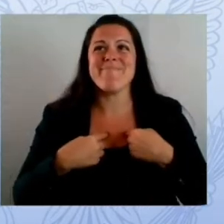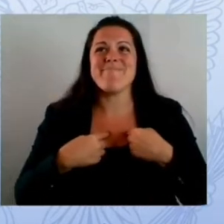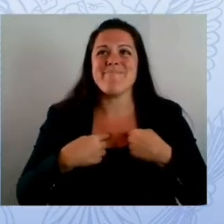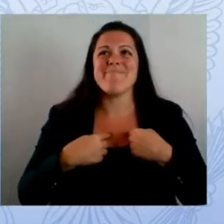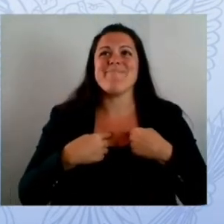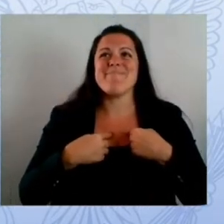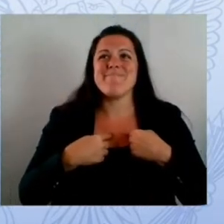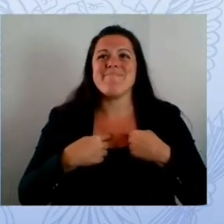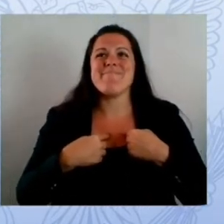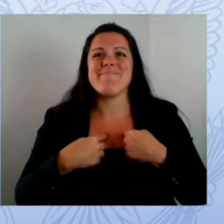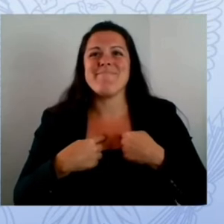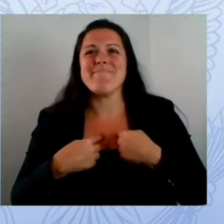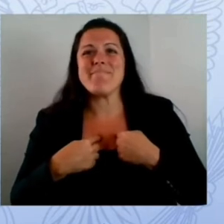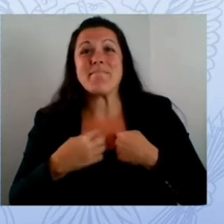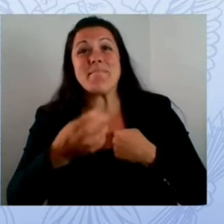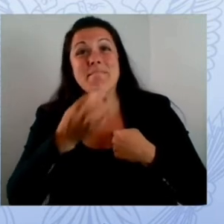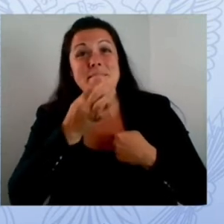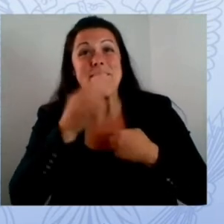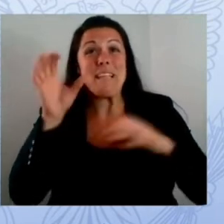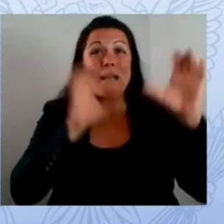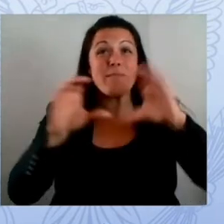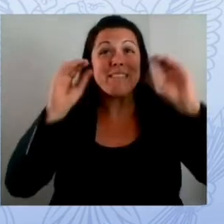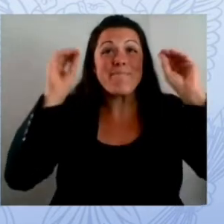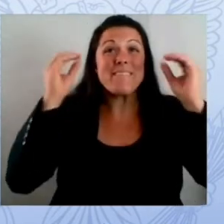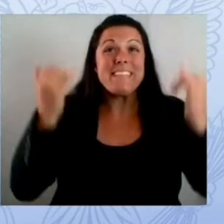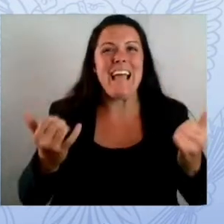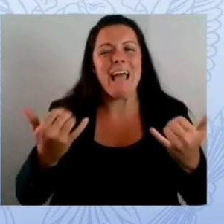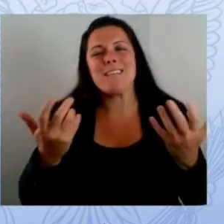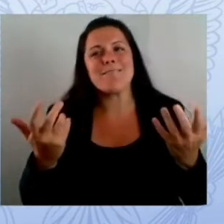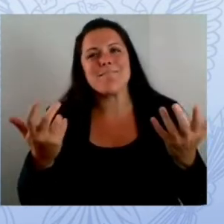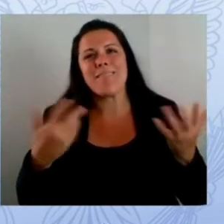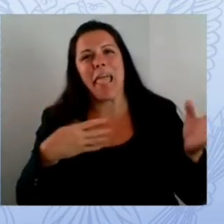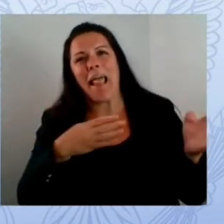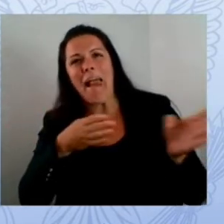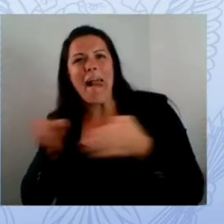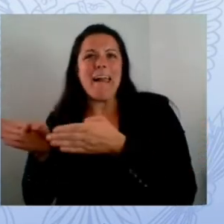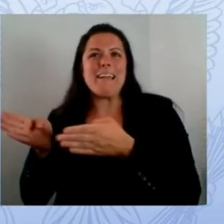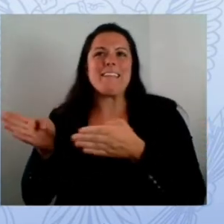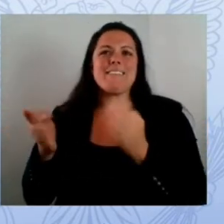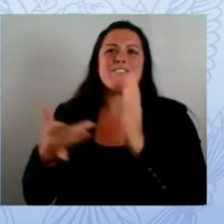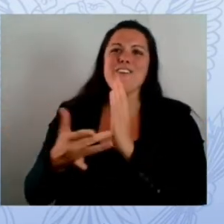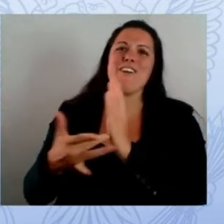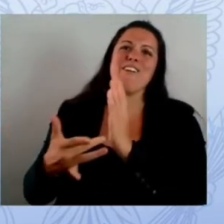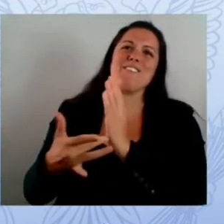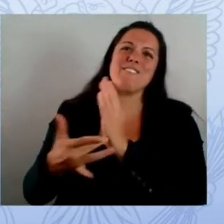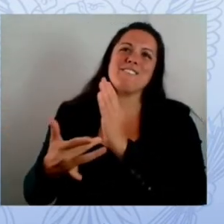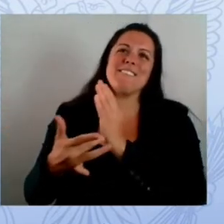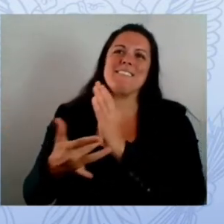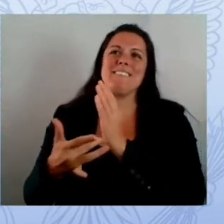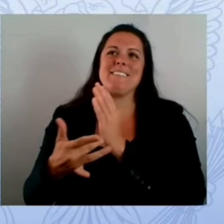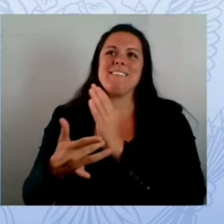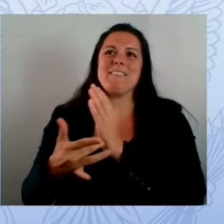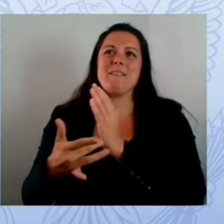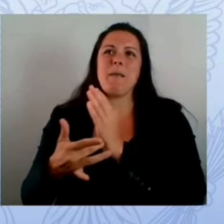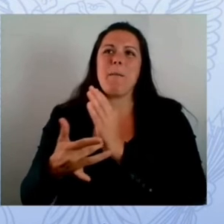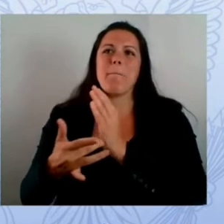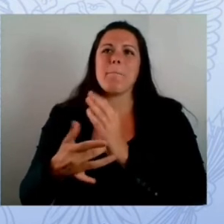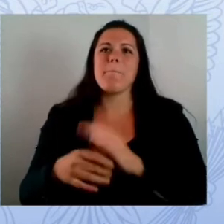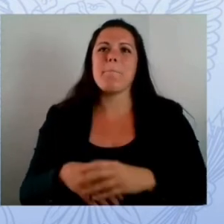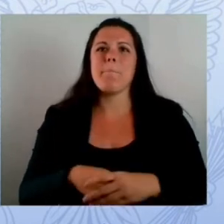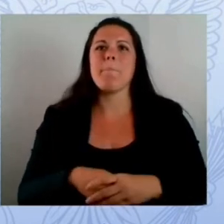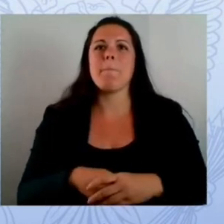the very beginning the digital divide existed then we called it the homework divide students going home and not having the access